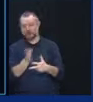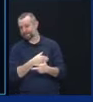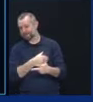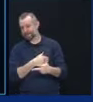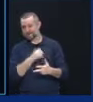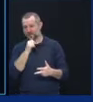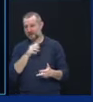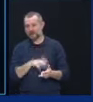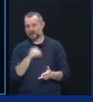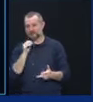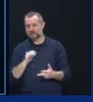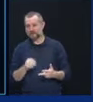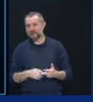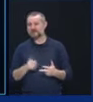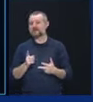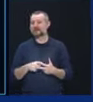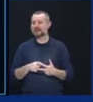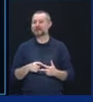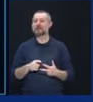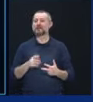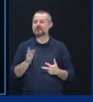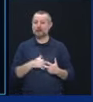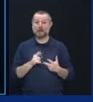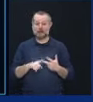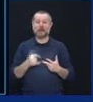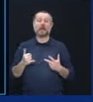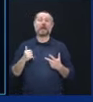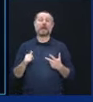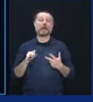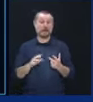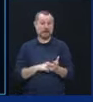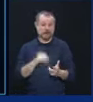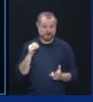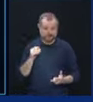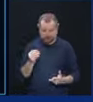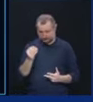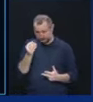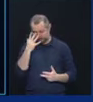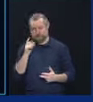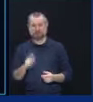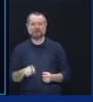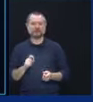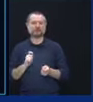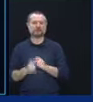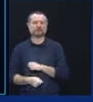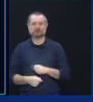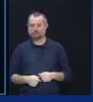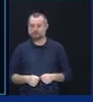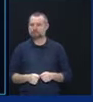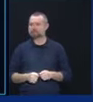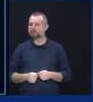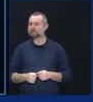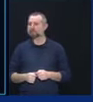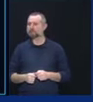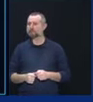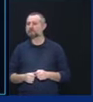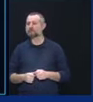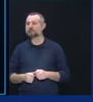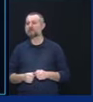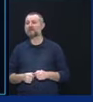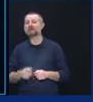to learn after this one. And we have to make the changes. You have hospitals that